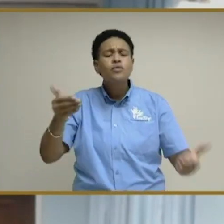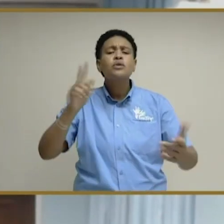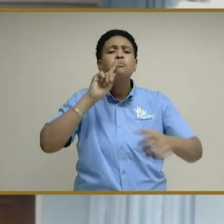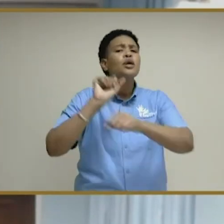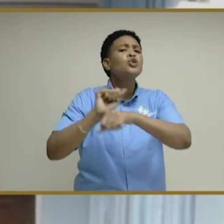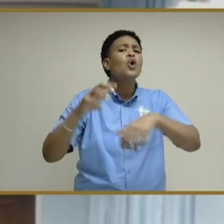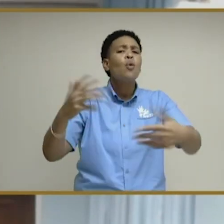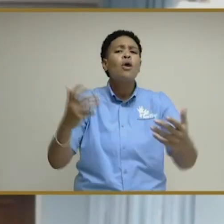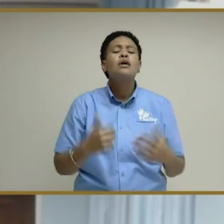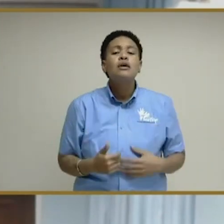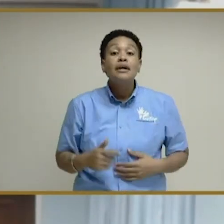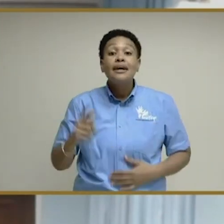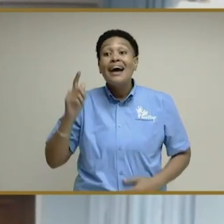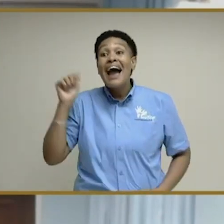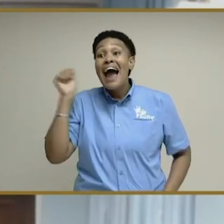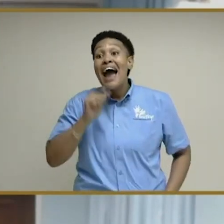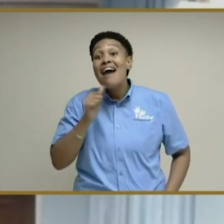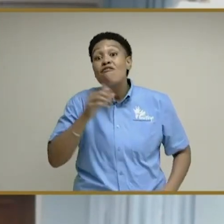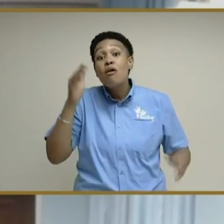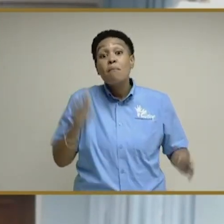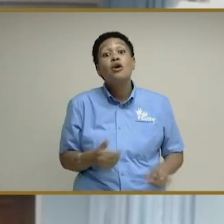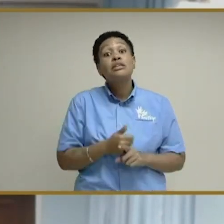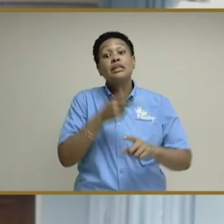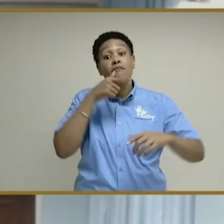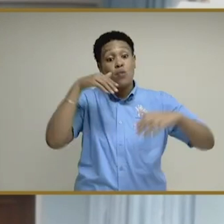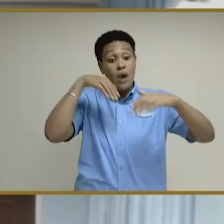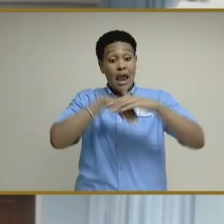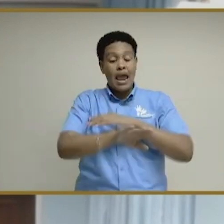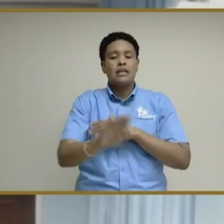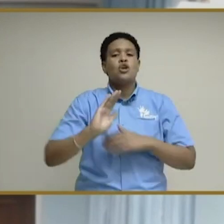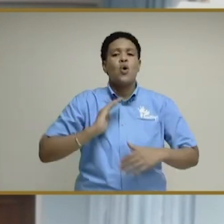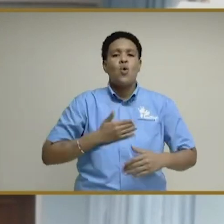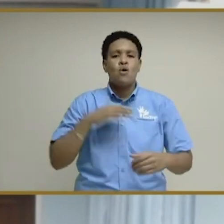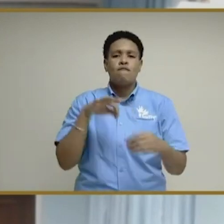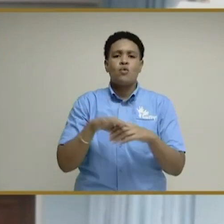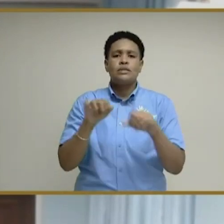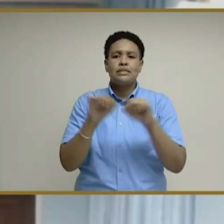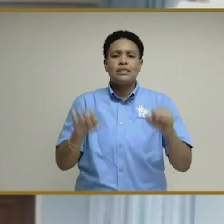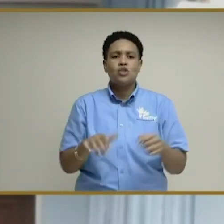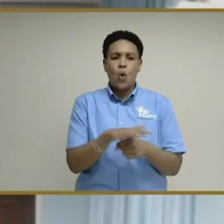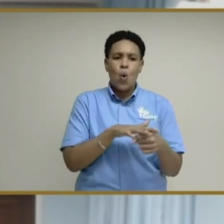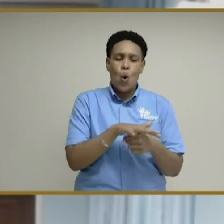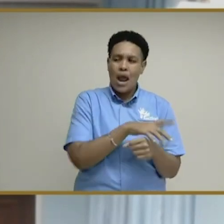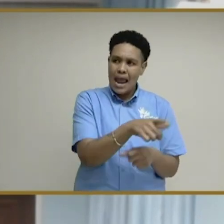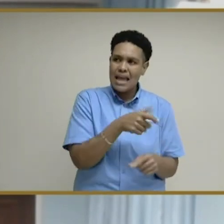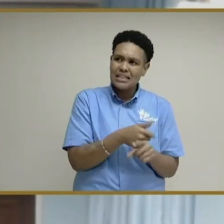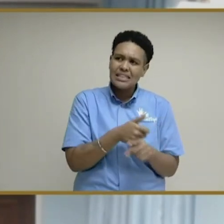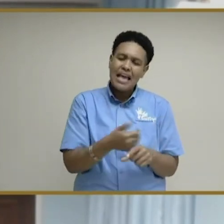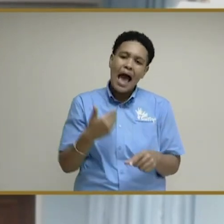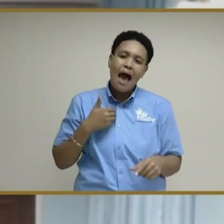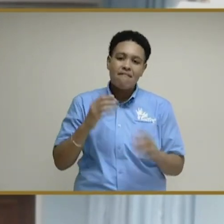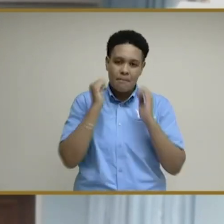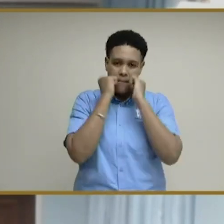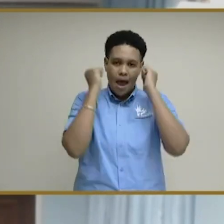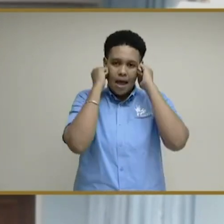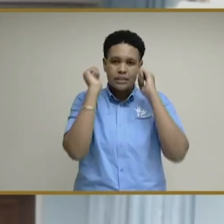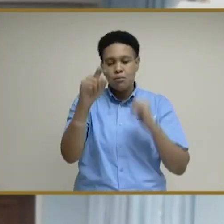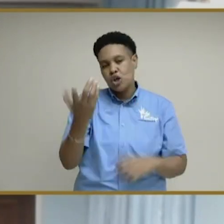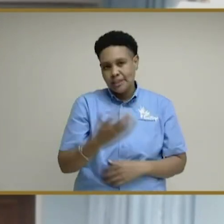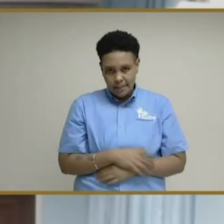ensuring that every person who enters our polling station location has on a mask.